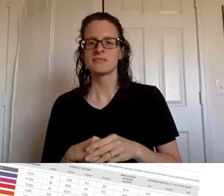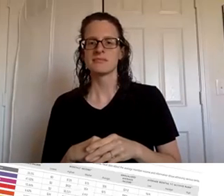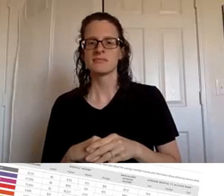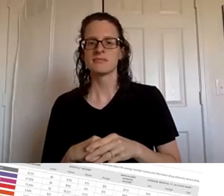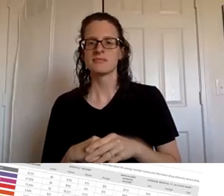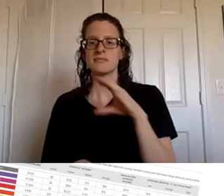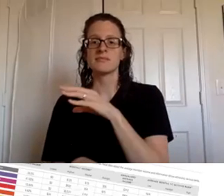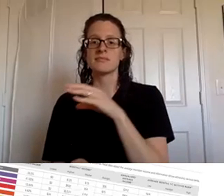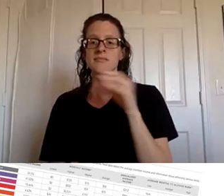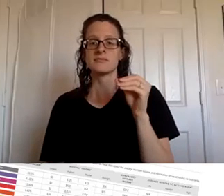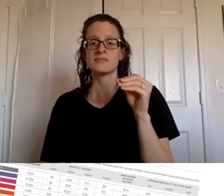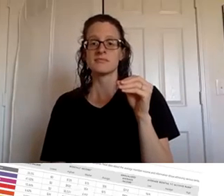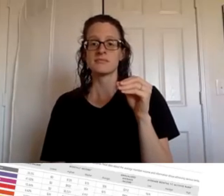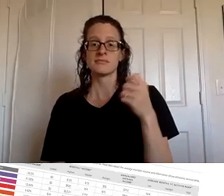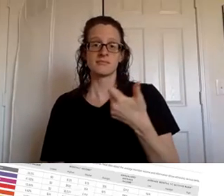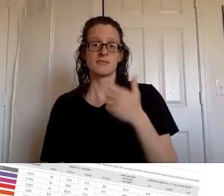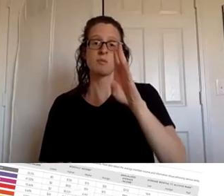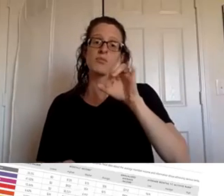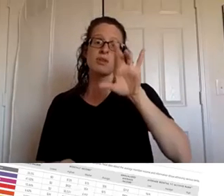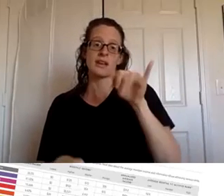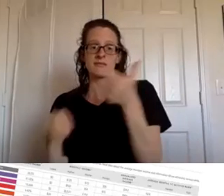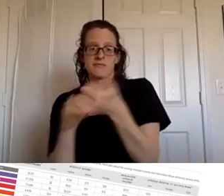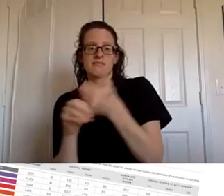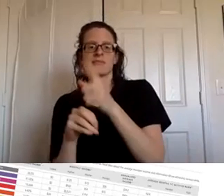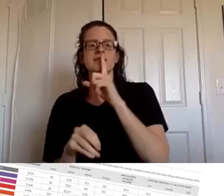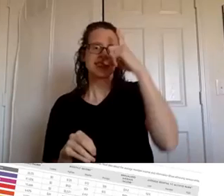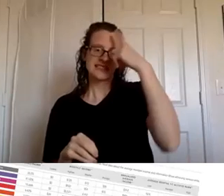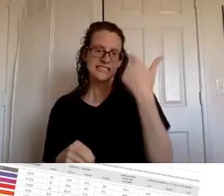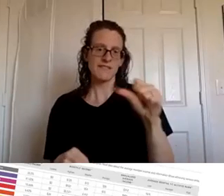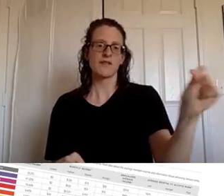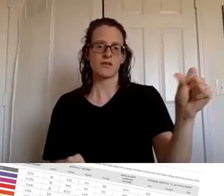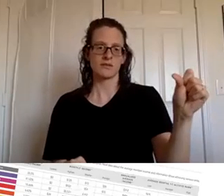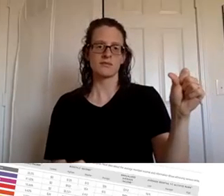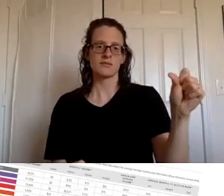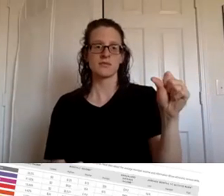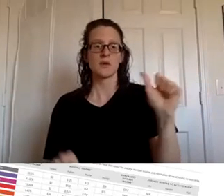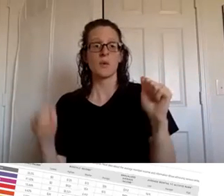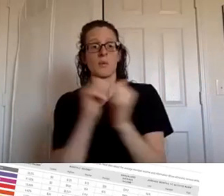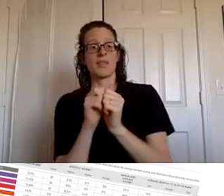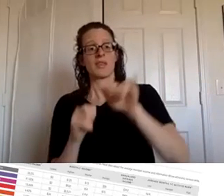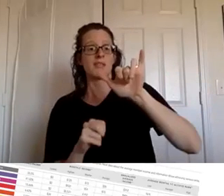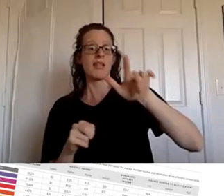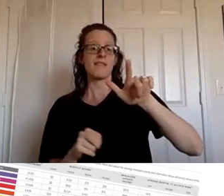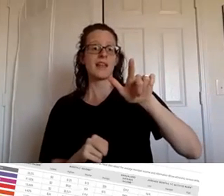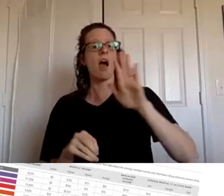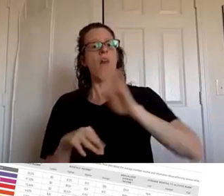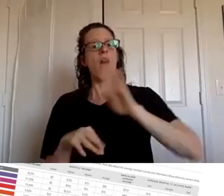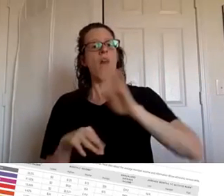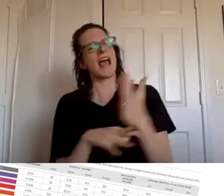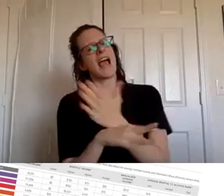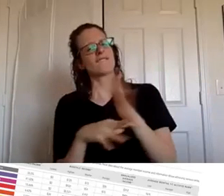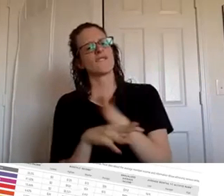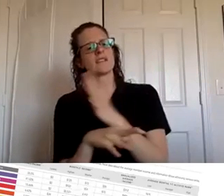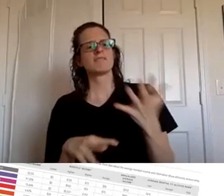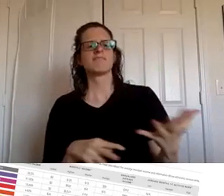and I'm a silver um and a silver with Young Living on average earns